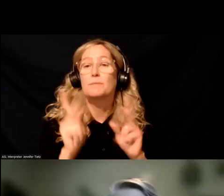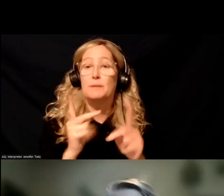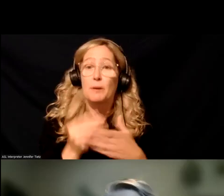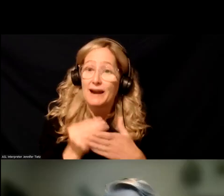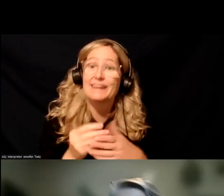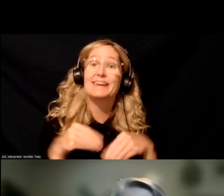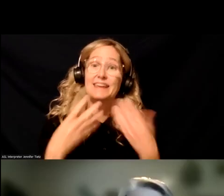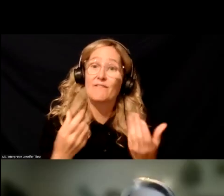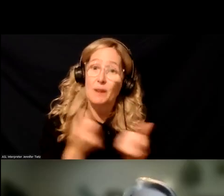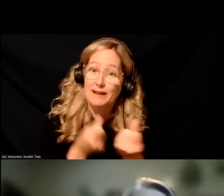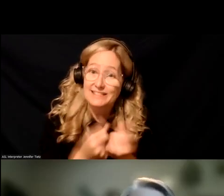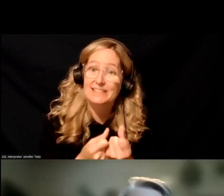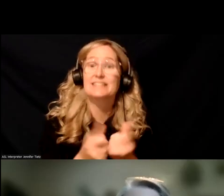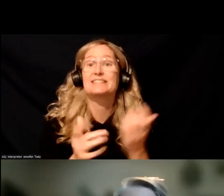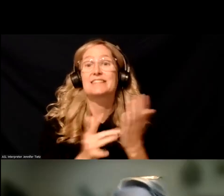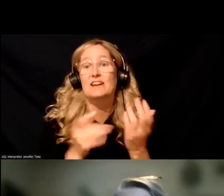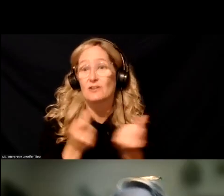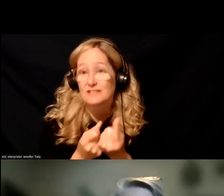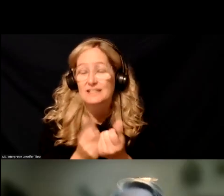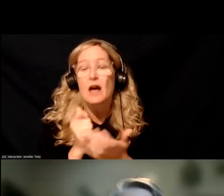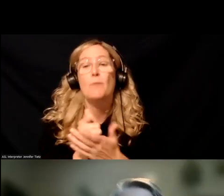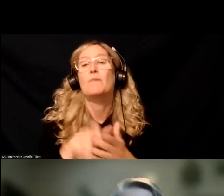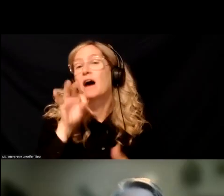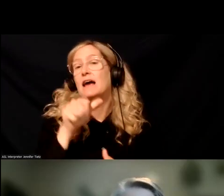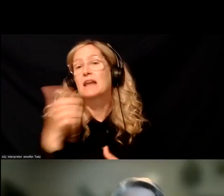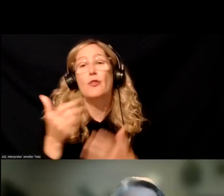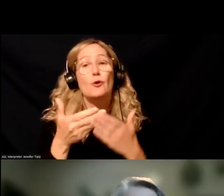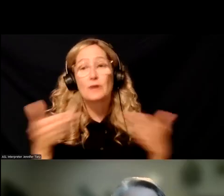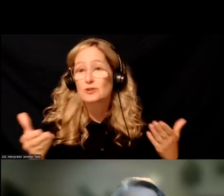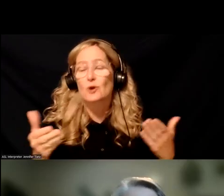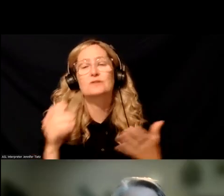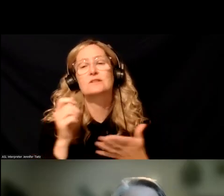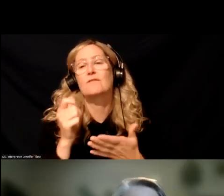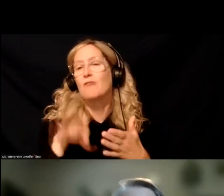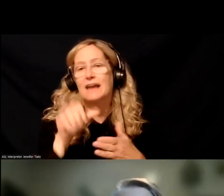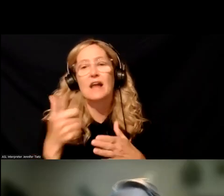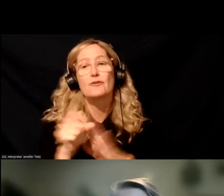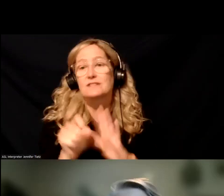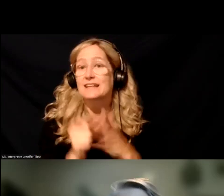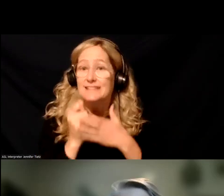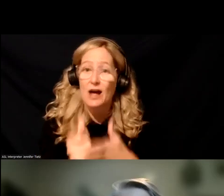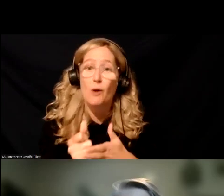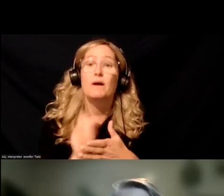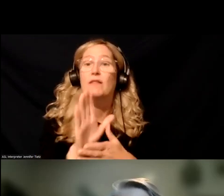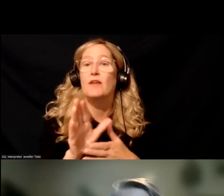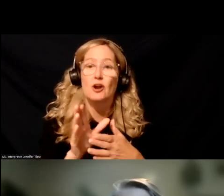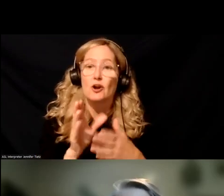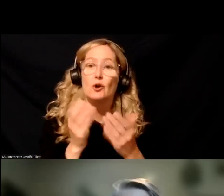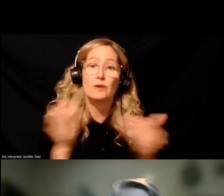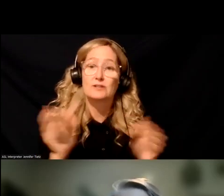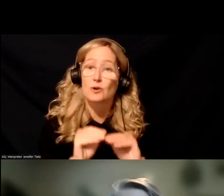technical assistance, link them to other states or other resources to help move their projects along. And we also partner with